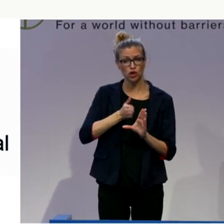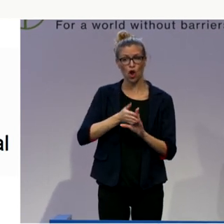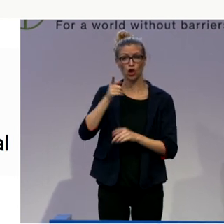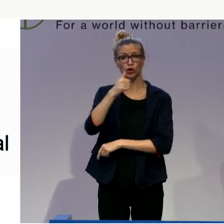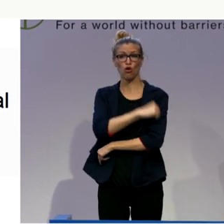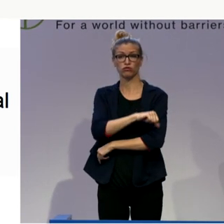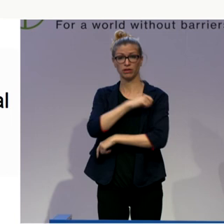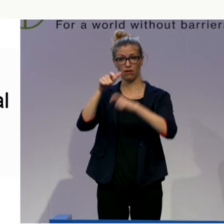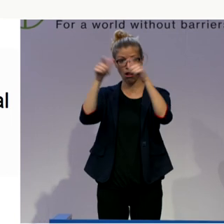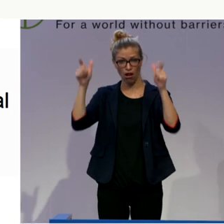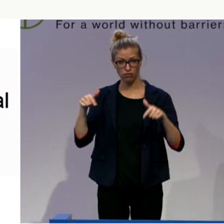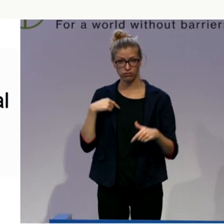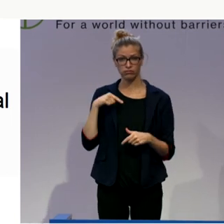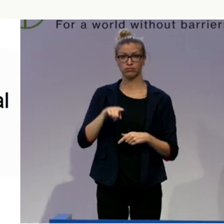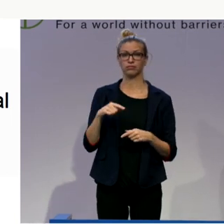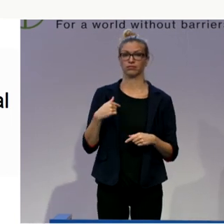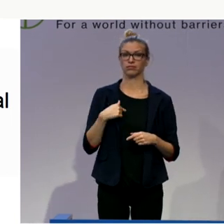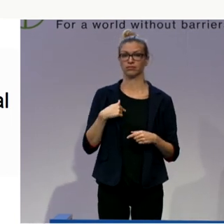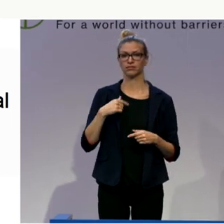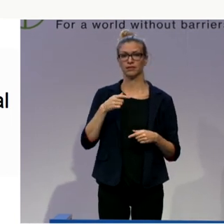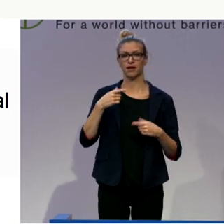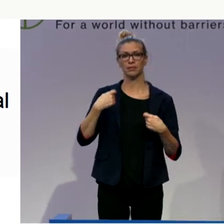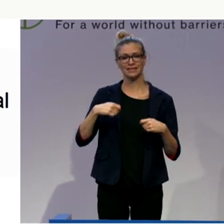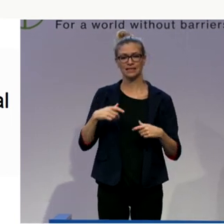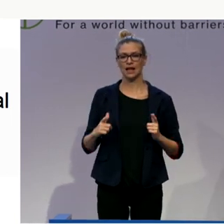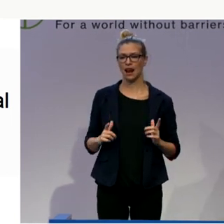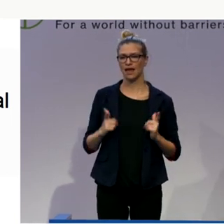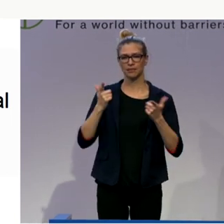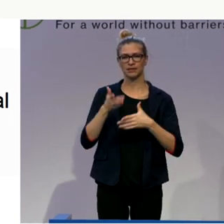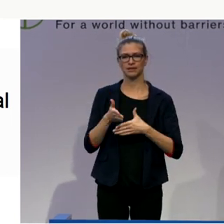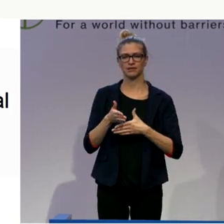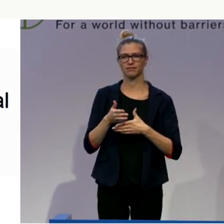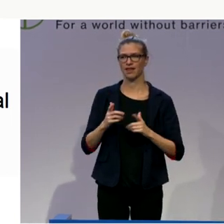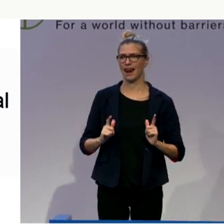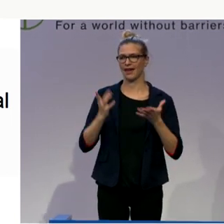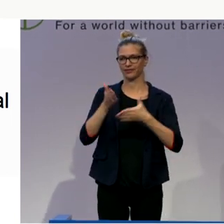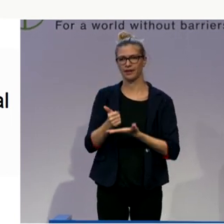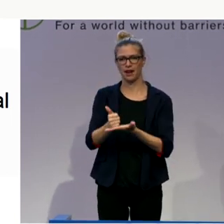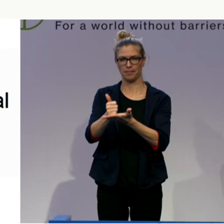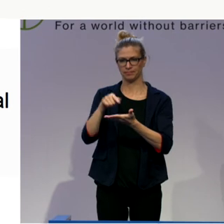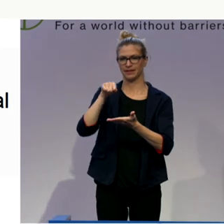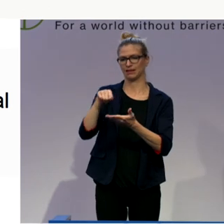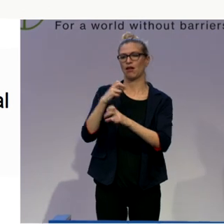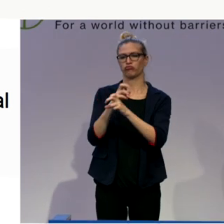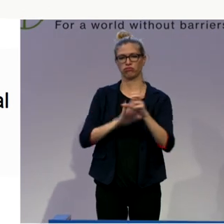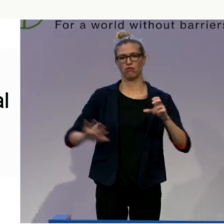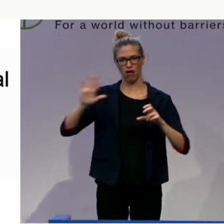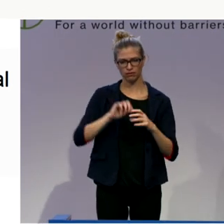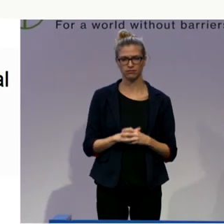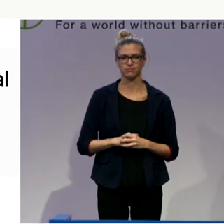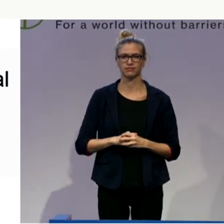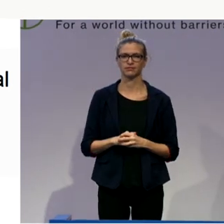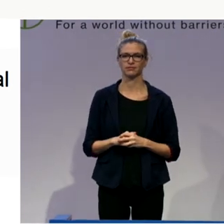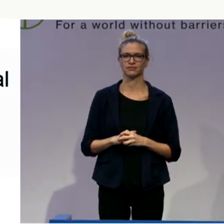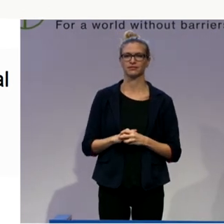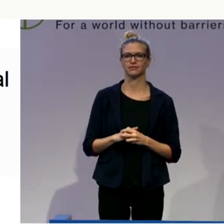president to Lebenshilfe Österreich, which would be translated to English in Clusen Austria. So